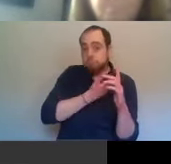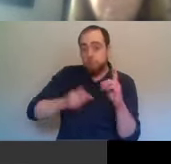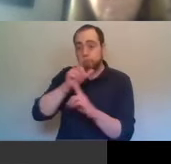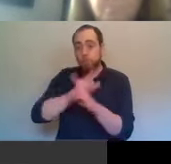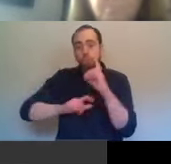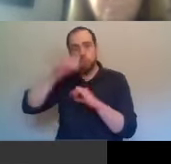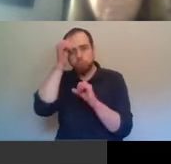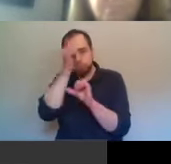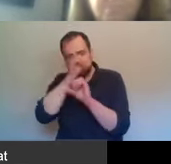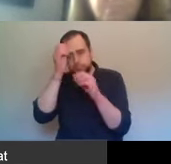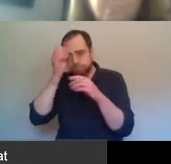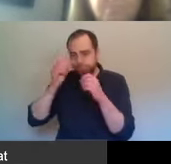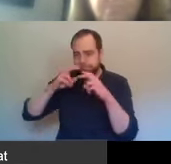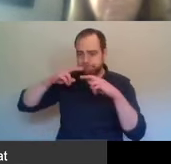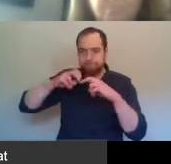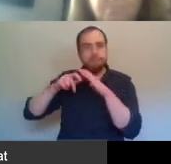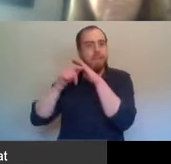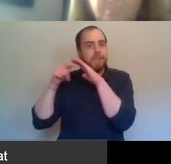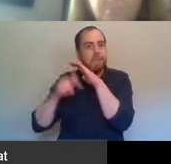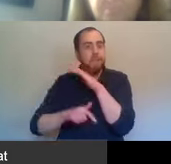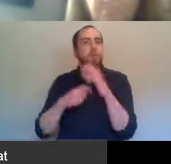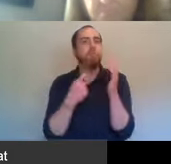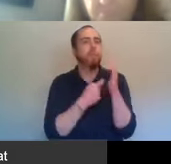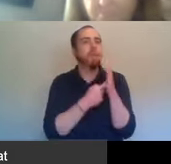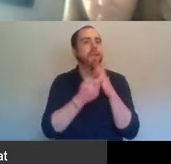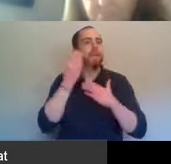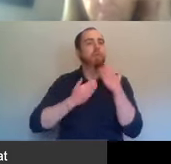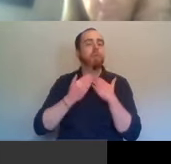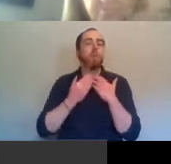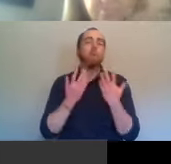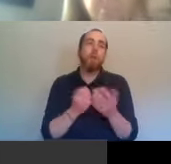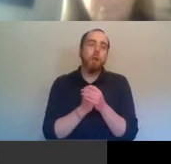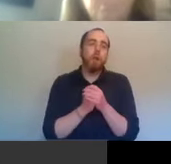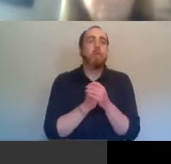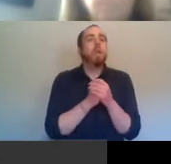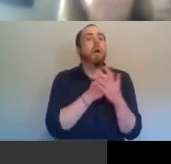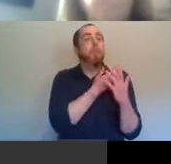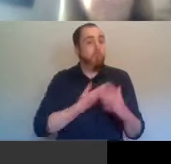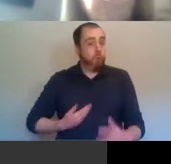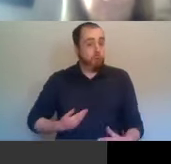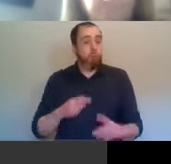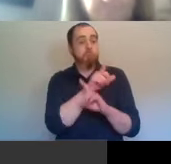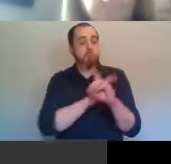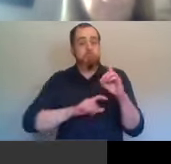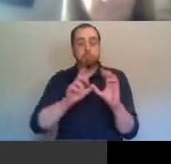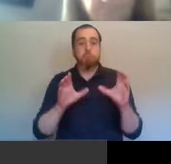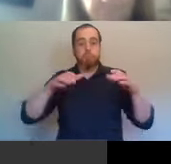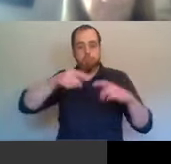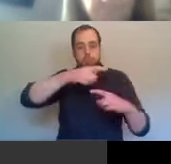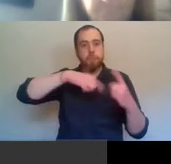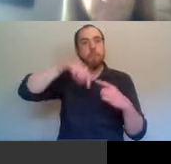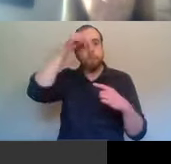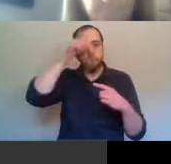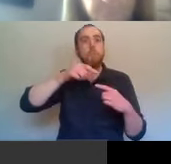really interesting question. I think Presbyterians broadly do know that they were a very significant part of the United Irish